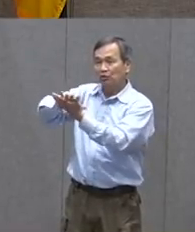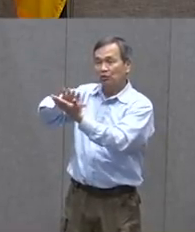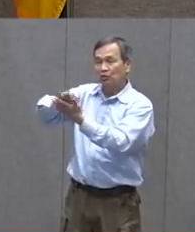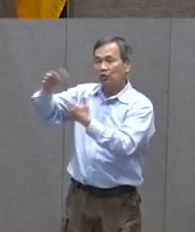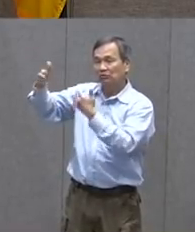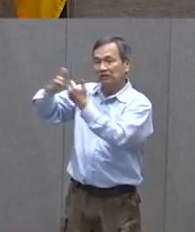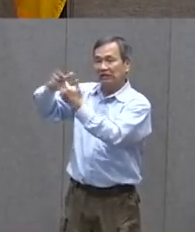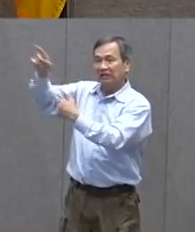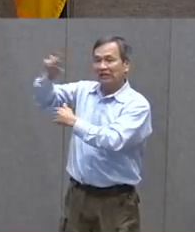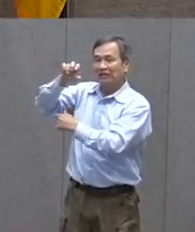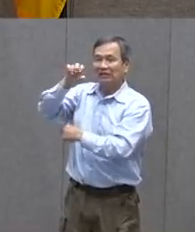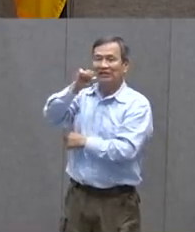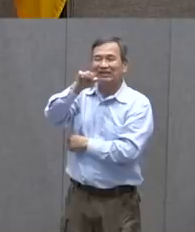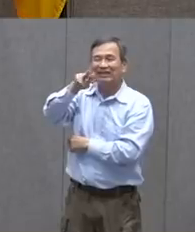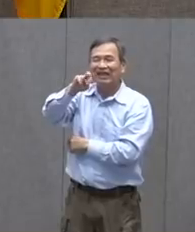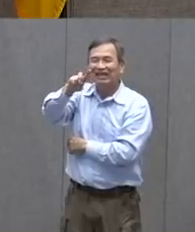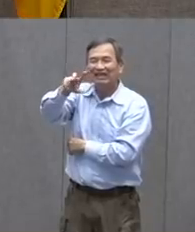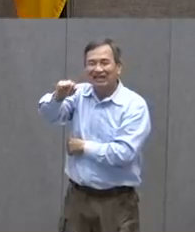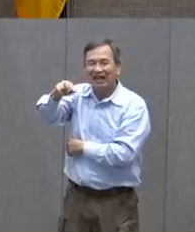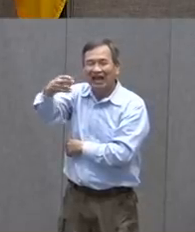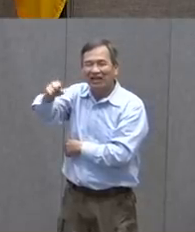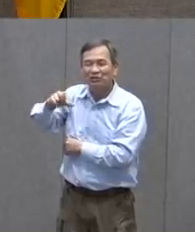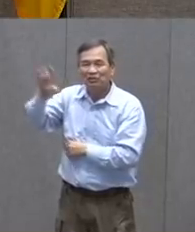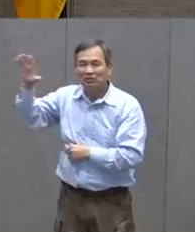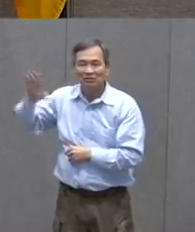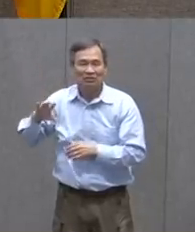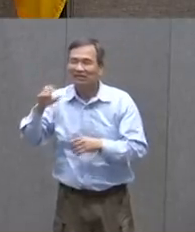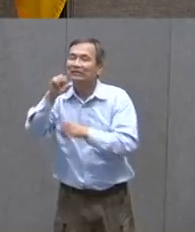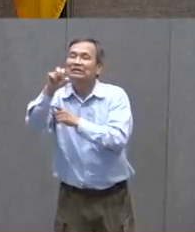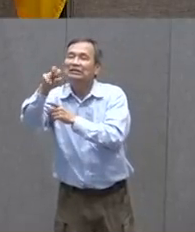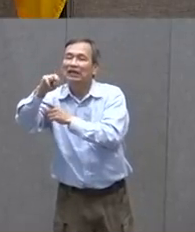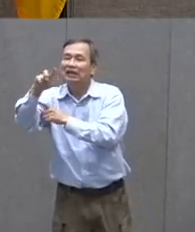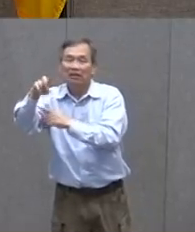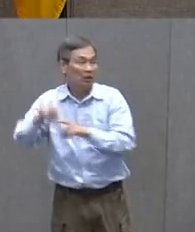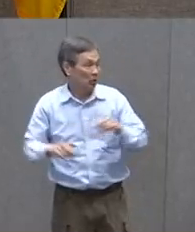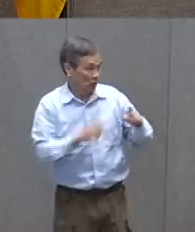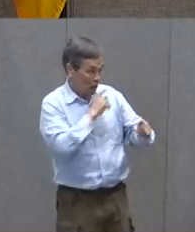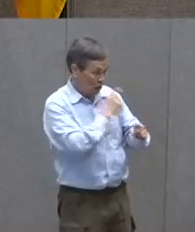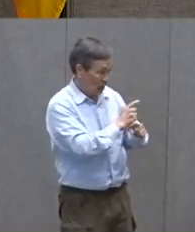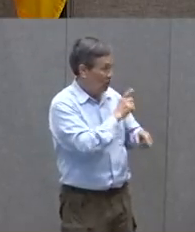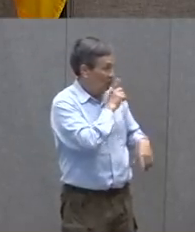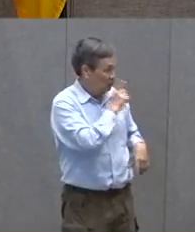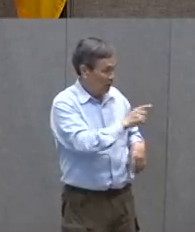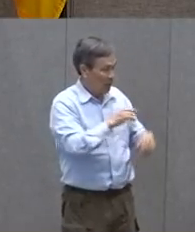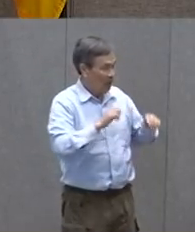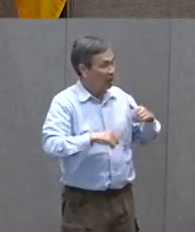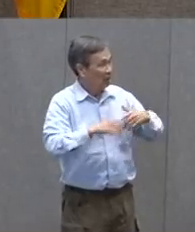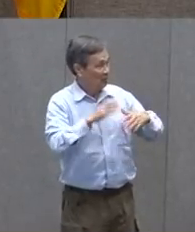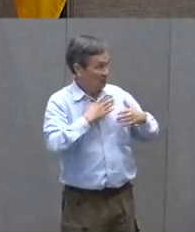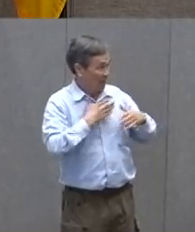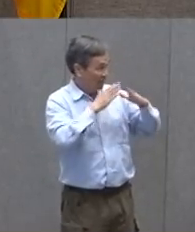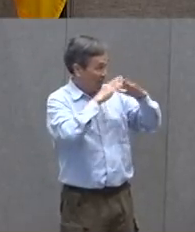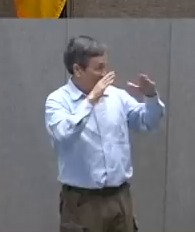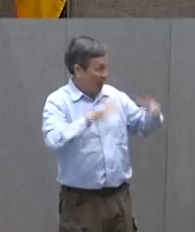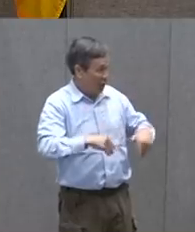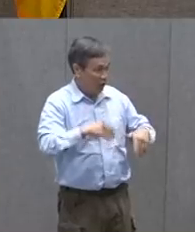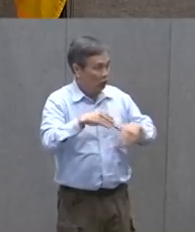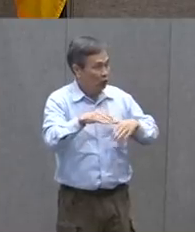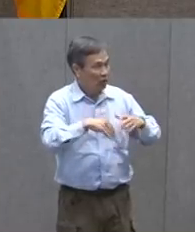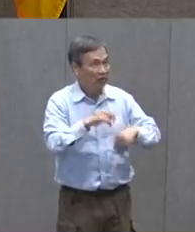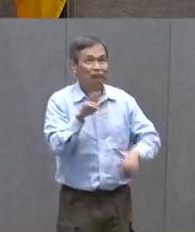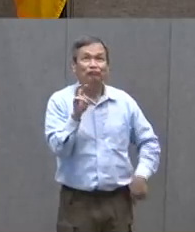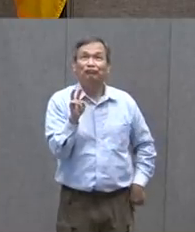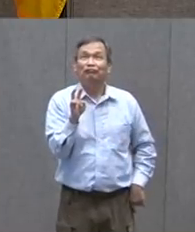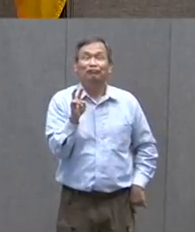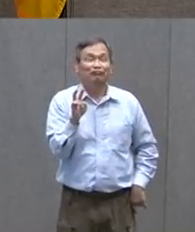Sandia Mountains in the southern end of the Rocky Mountain chain, right? Absolutely, we're right on the very bottom. I can walk out from my house and be in the